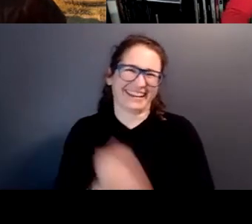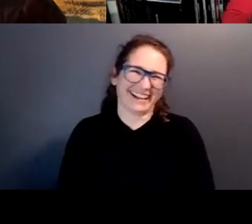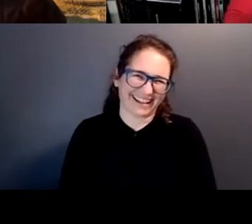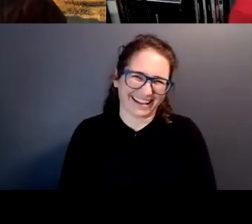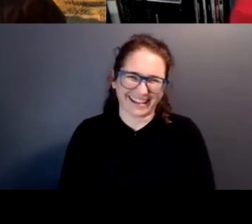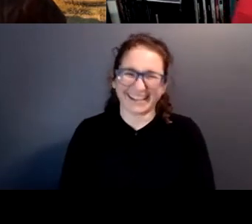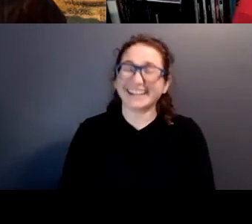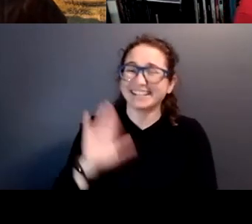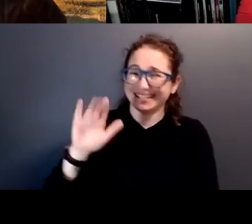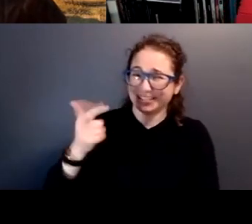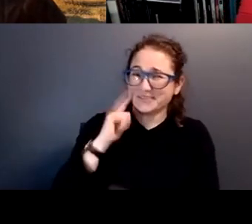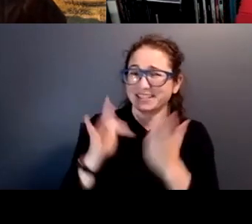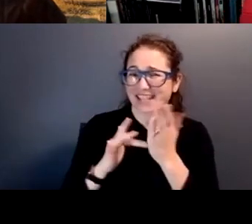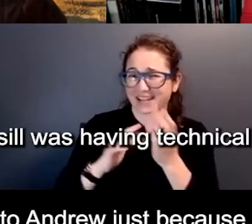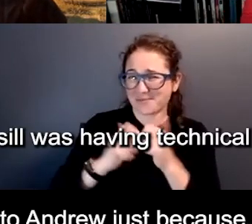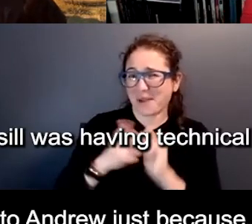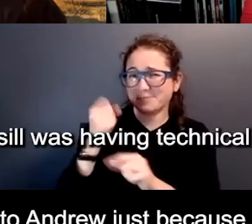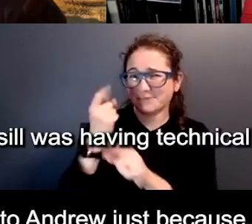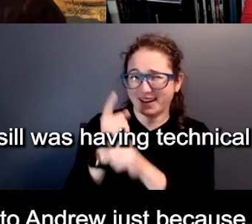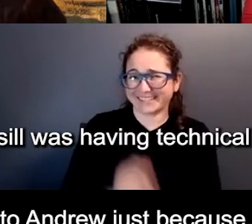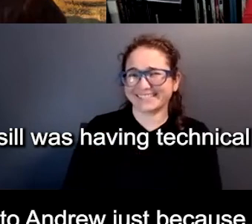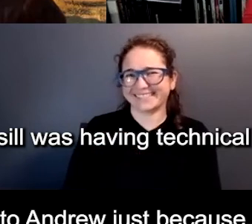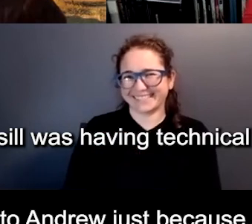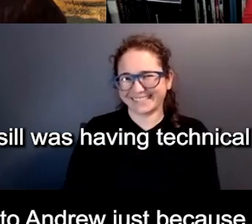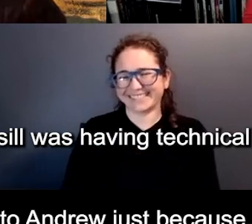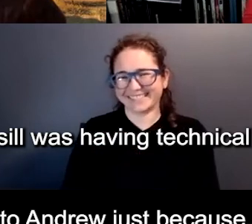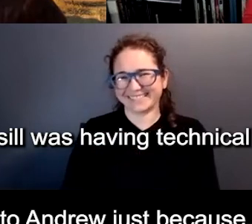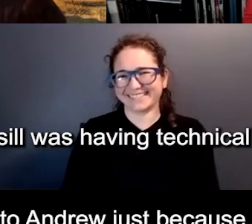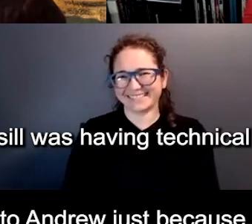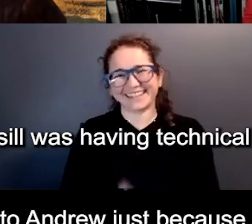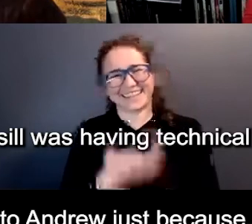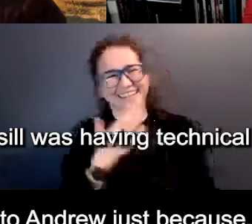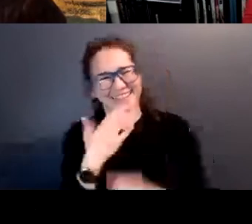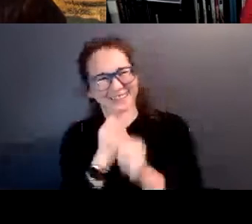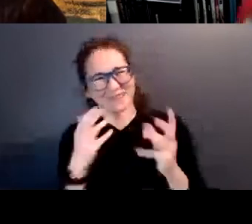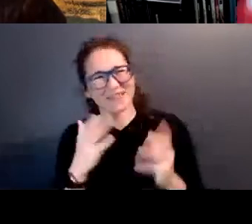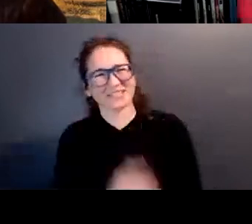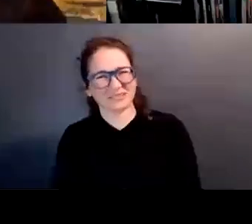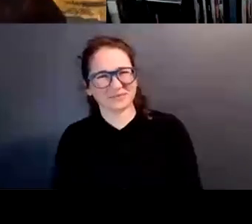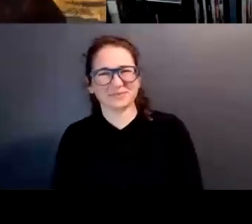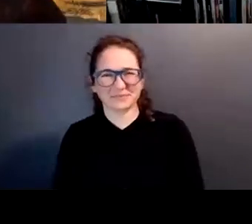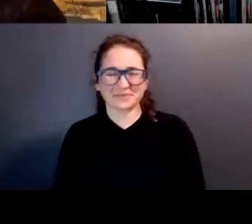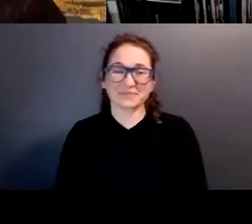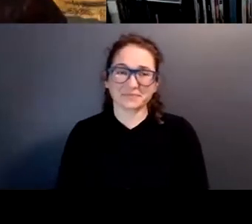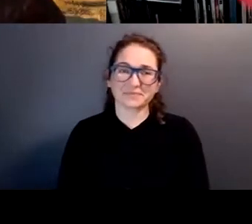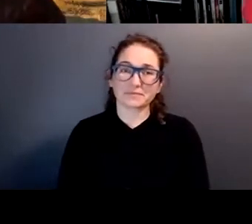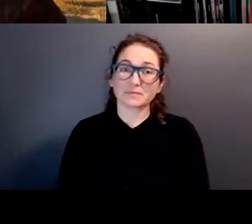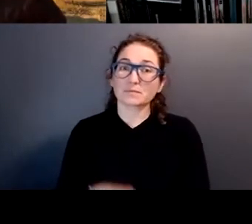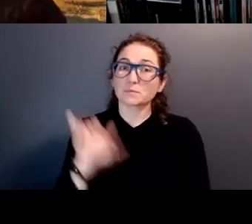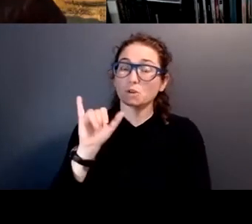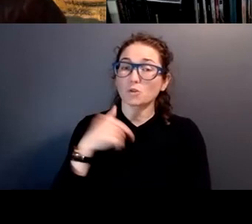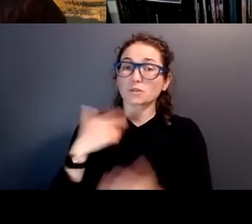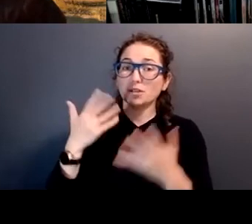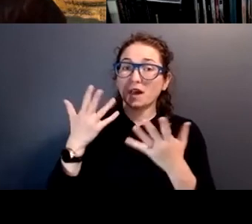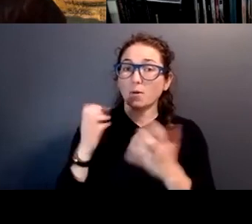It's Andy's turn. Yeah. For the difficulties. Thank you so much. Yeah. And then I'm going to give